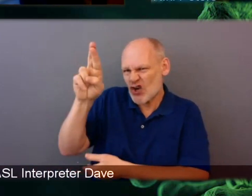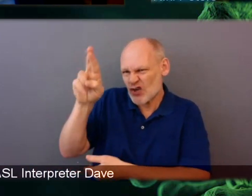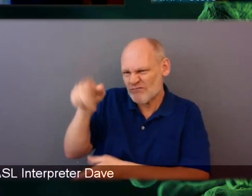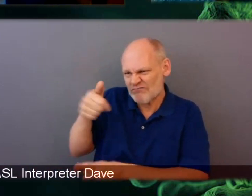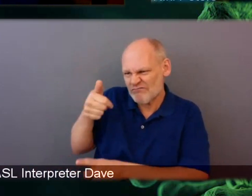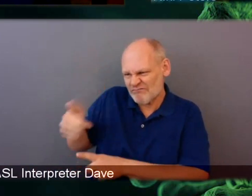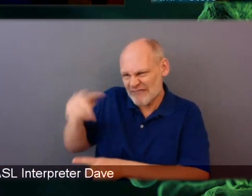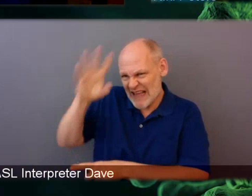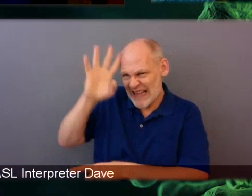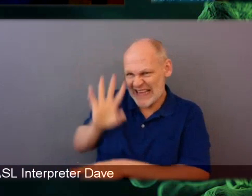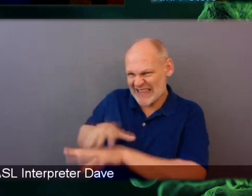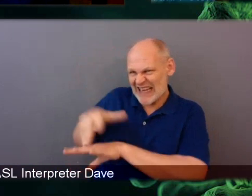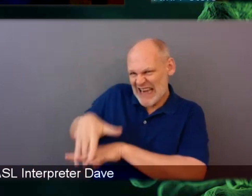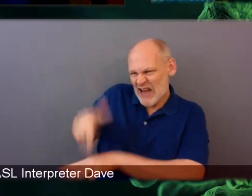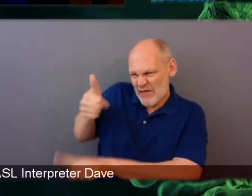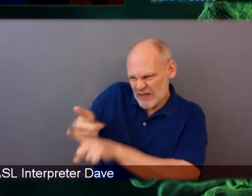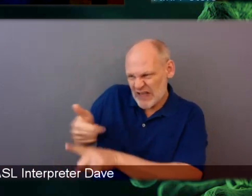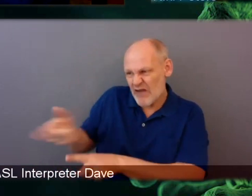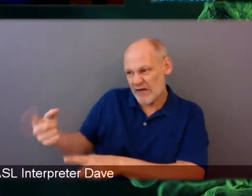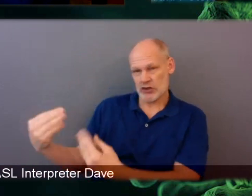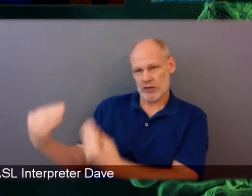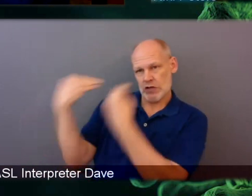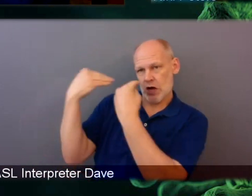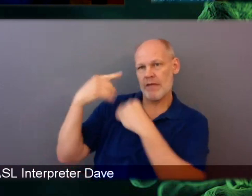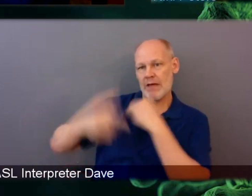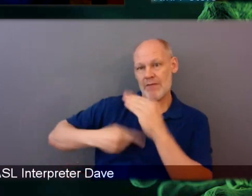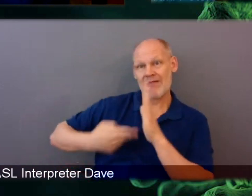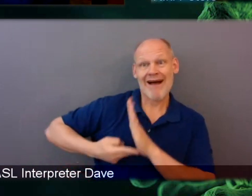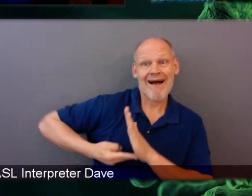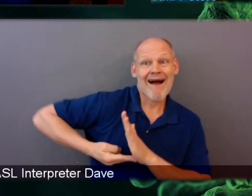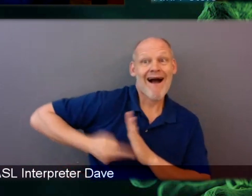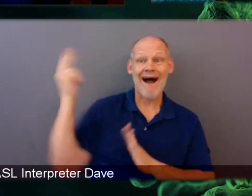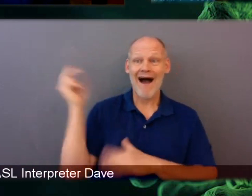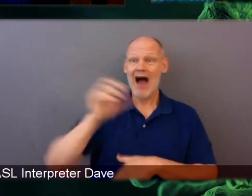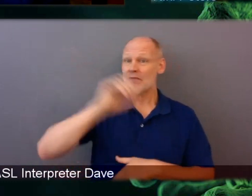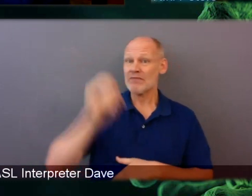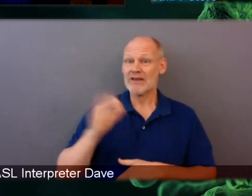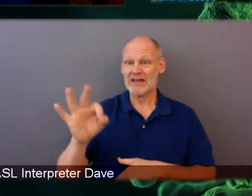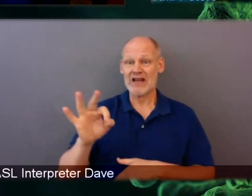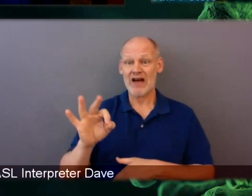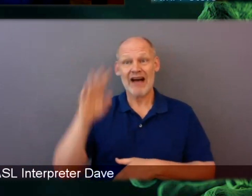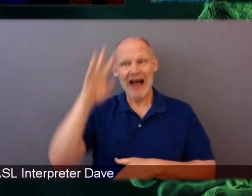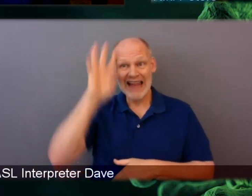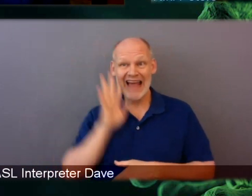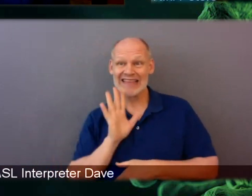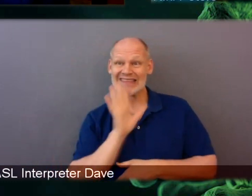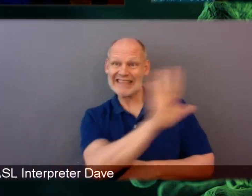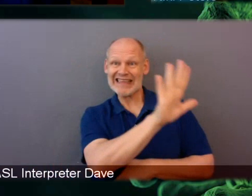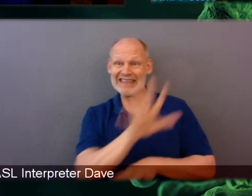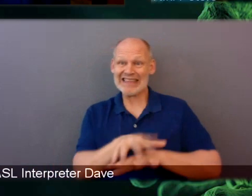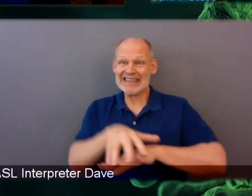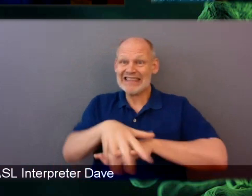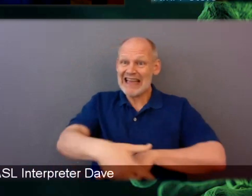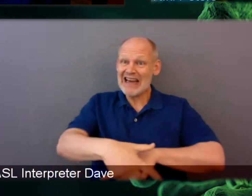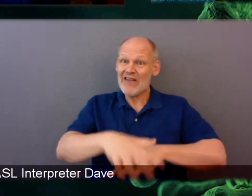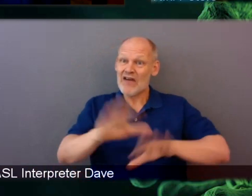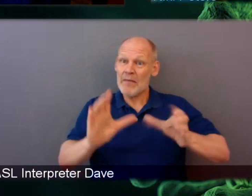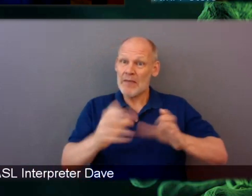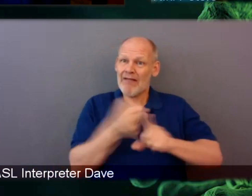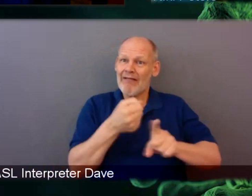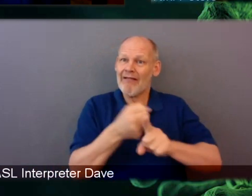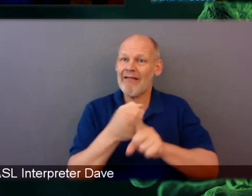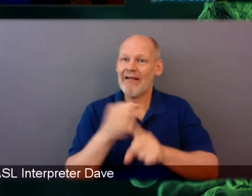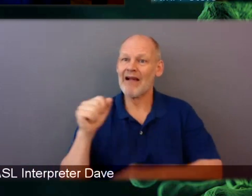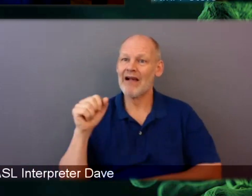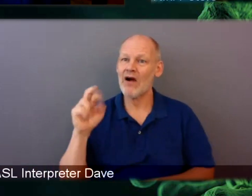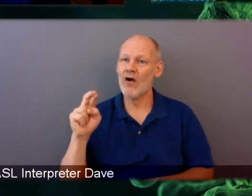about the very high rates of colorectal cancer in Alaska Native people, which have among the highest if not the highest rates of